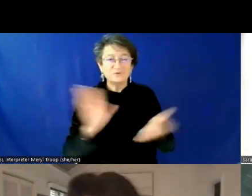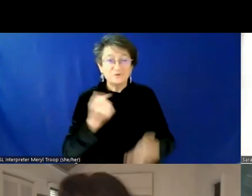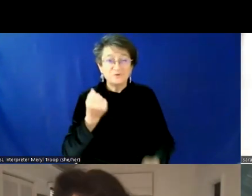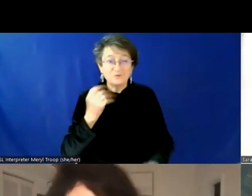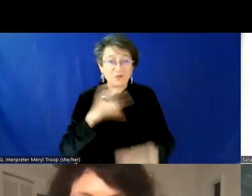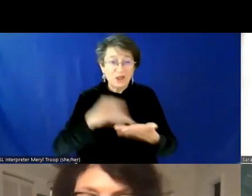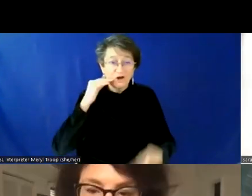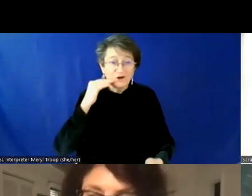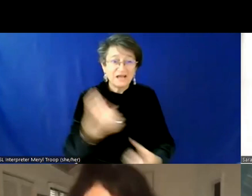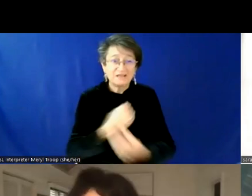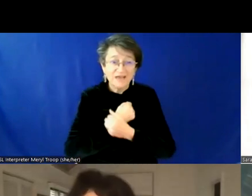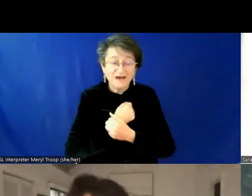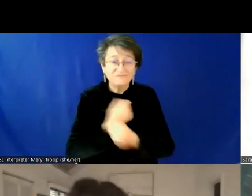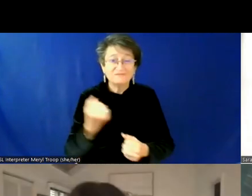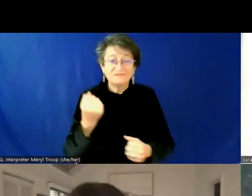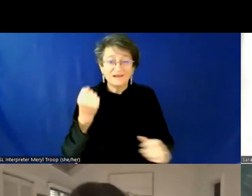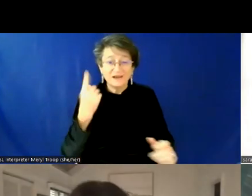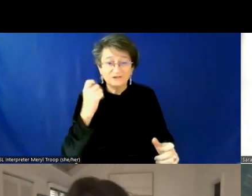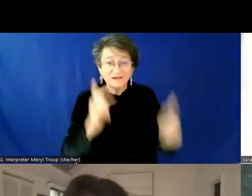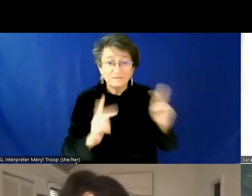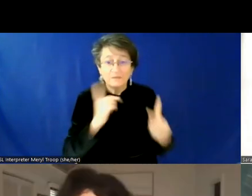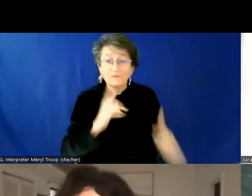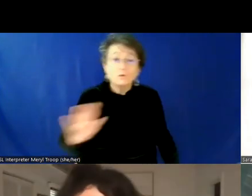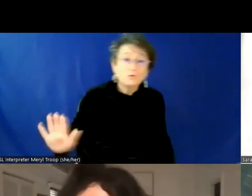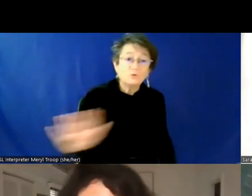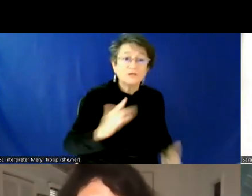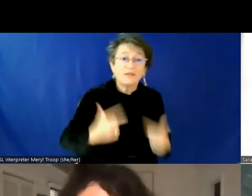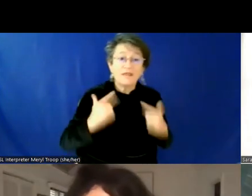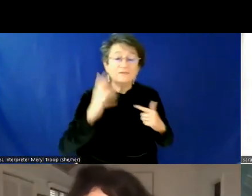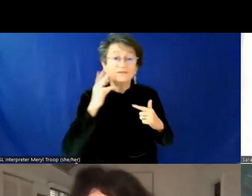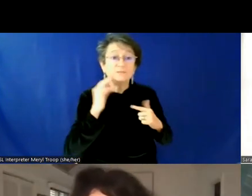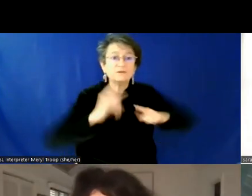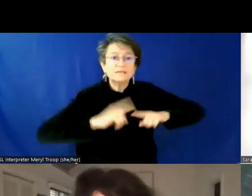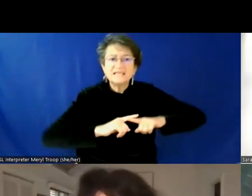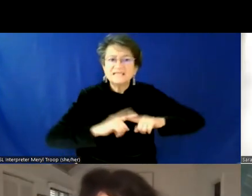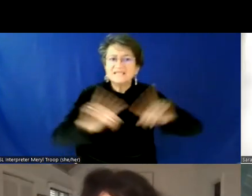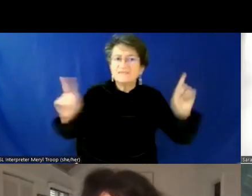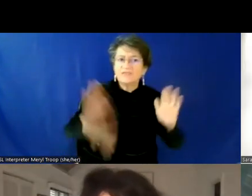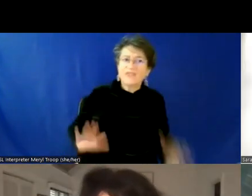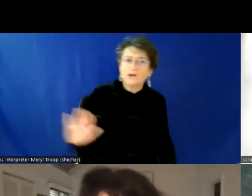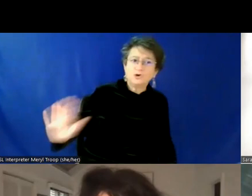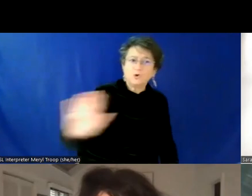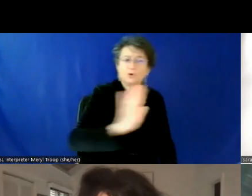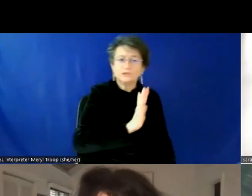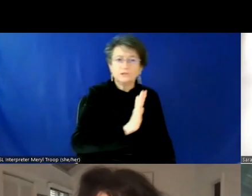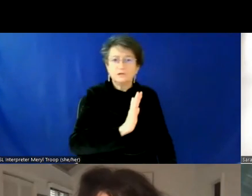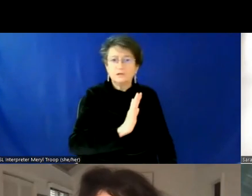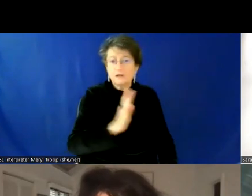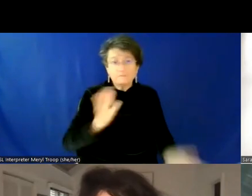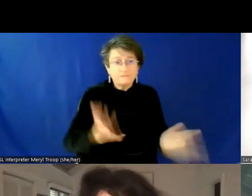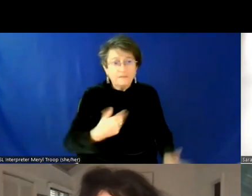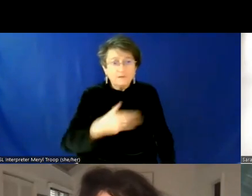whose life experiences are dissimilar to your own, are fundamentally different from your own in ways you probably won't ever understand.